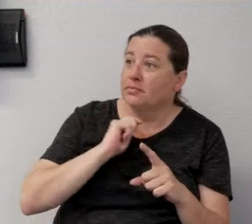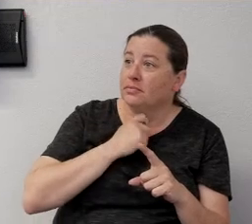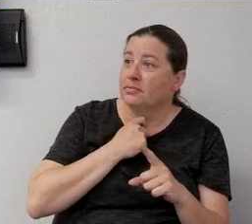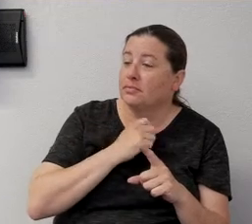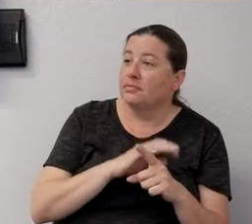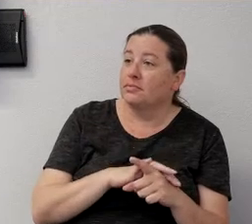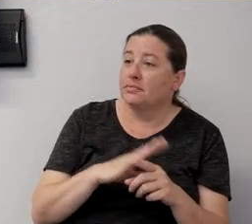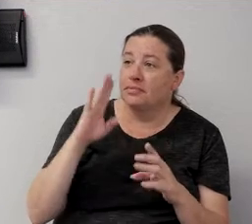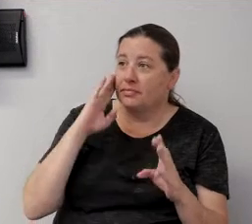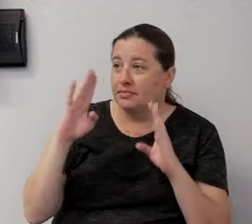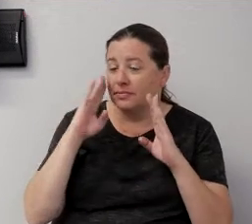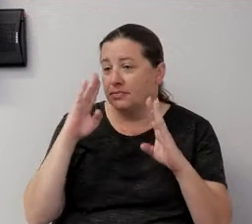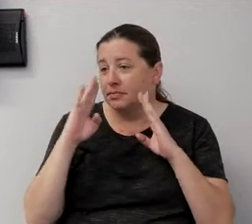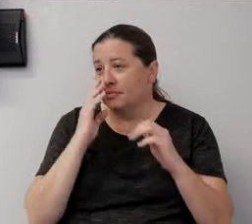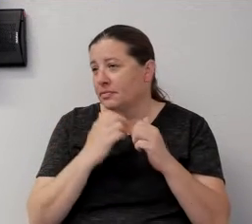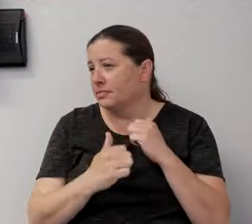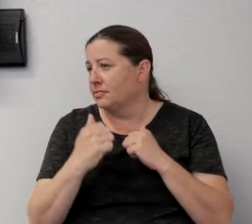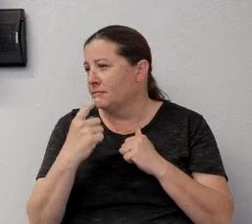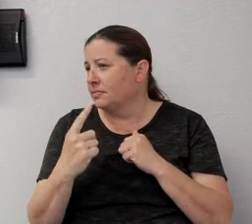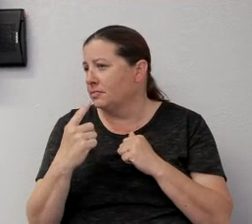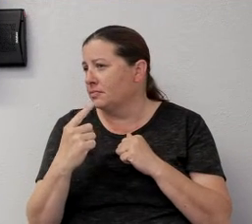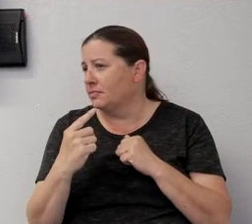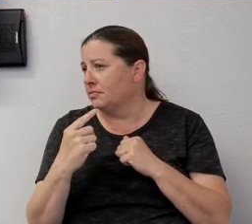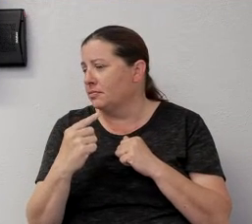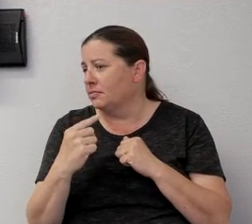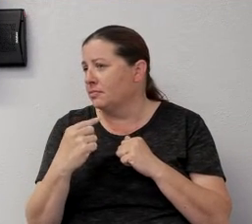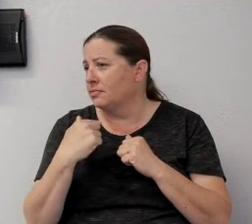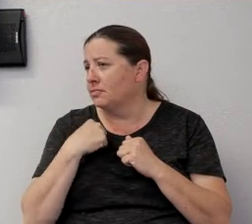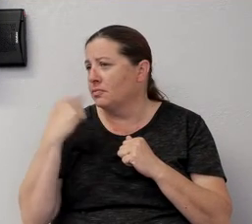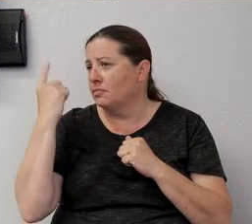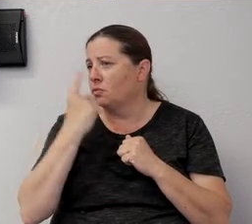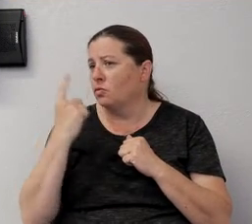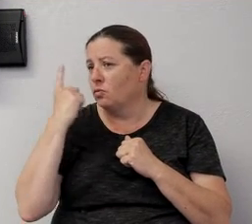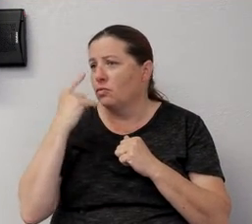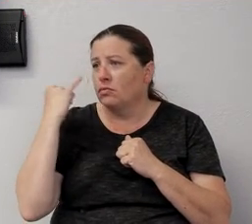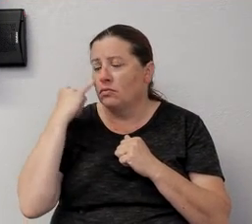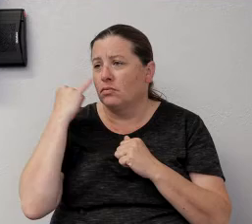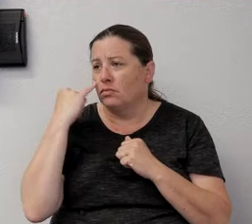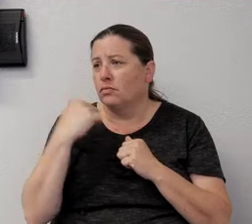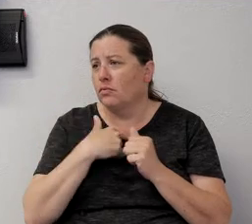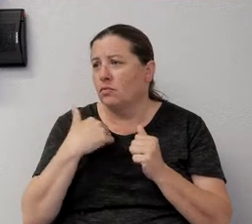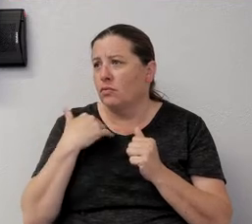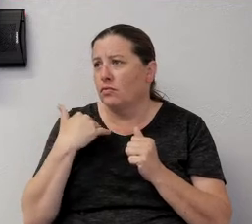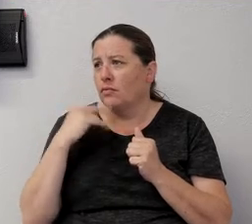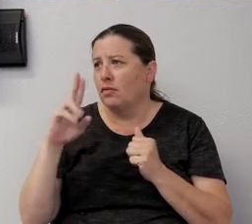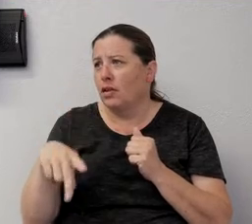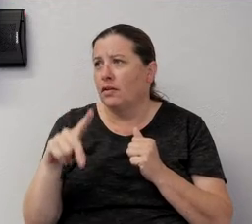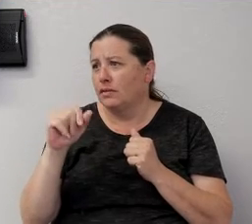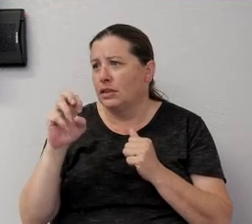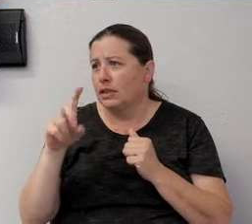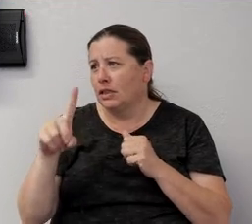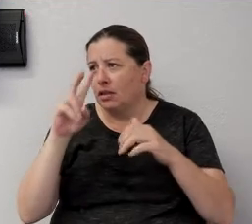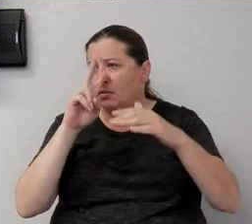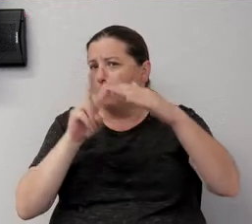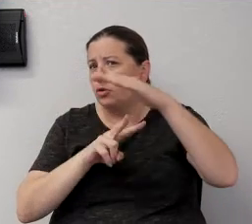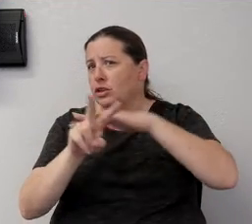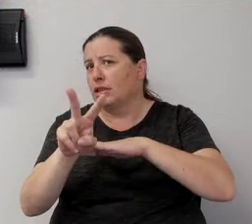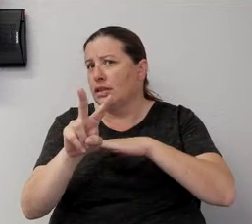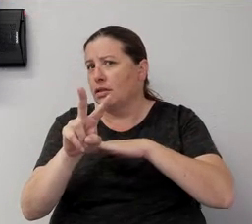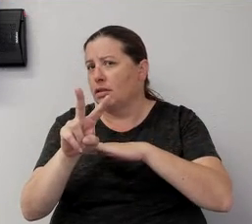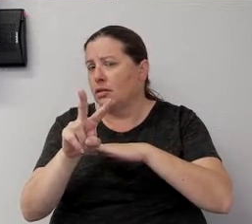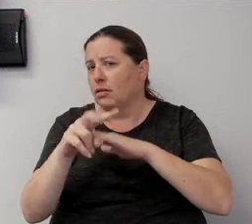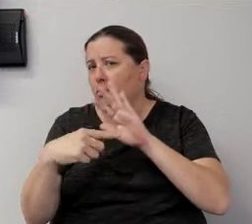Hi everybody. I was wondering if we have any updates on the Quoventus predicted modeling tool